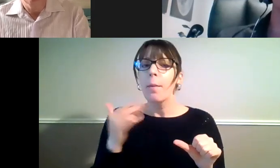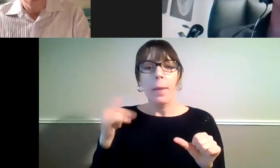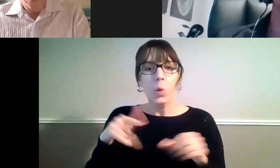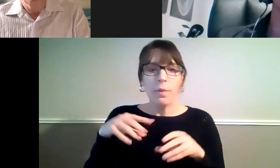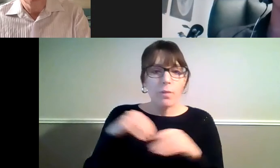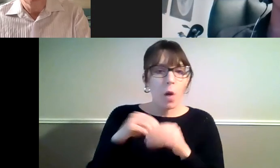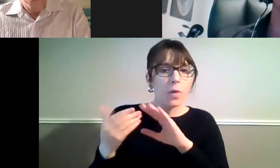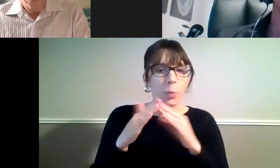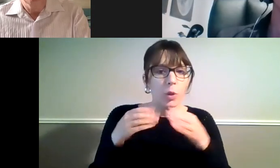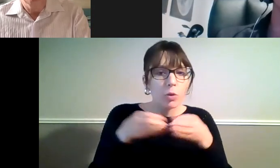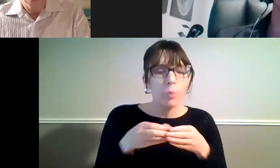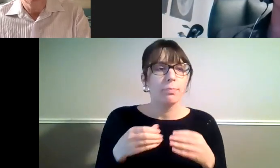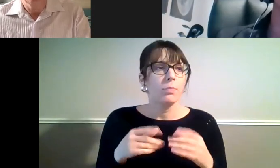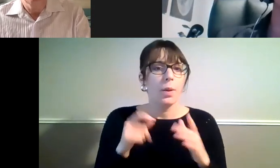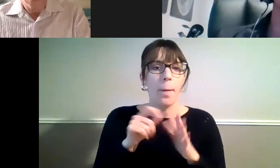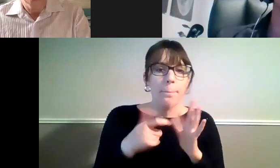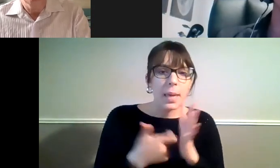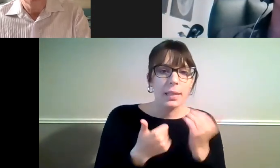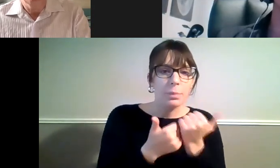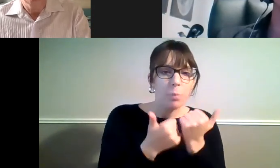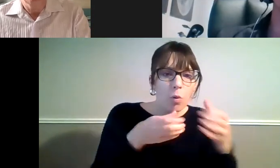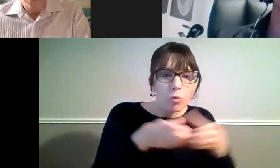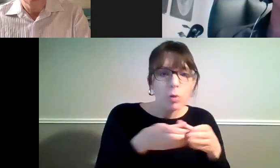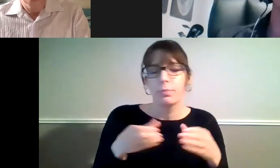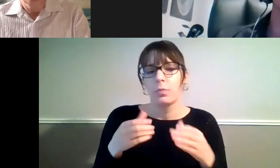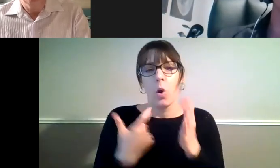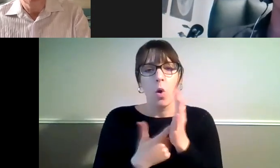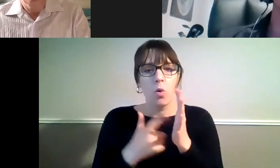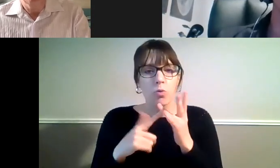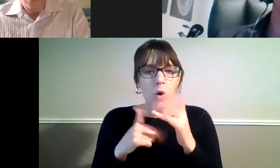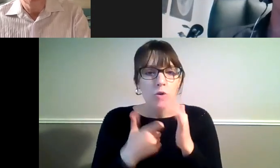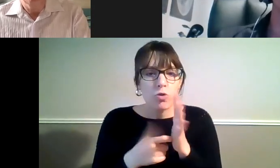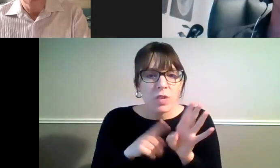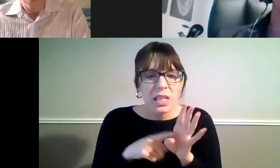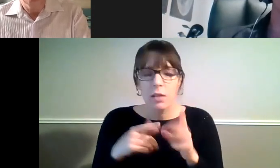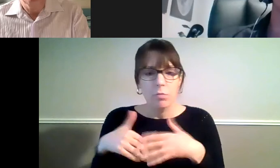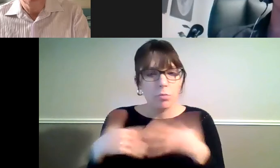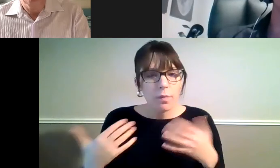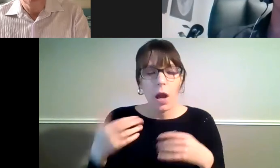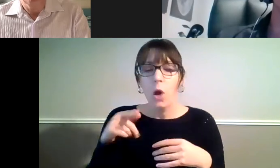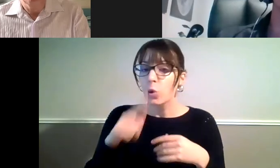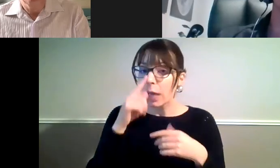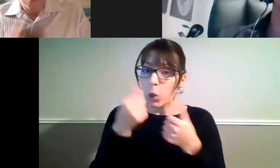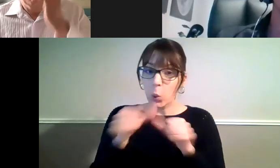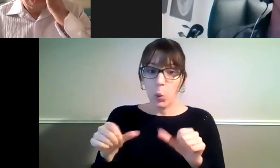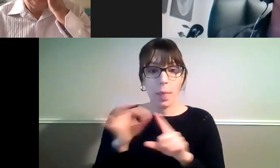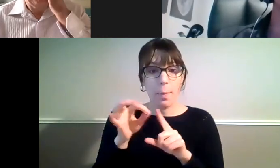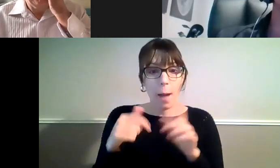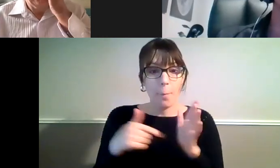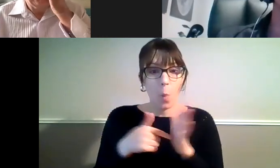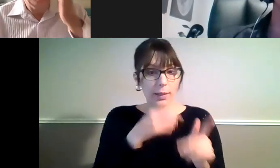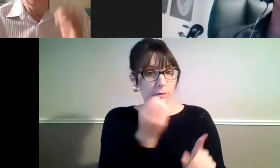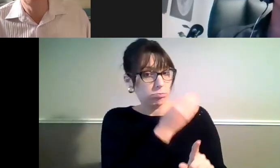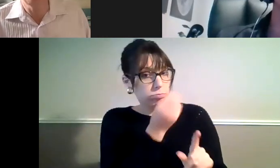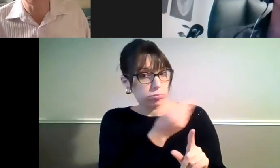group, a peer support group, it enables you to get up and give a presentation about the campaign and how people can get involved and